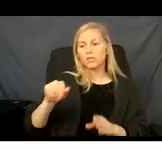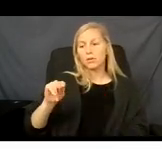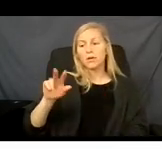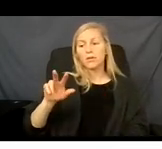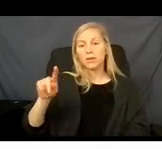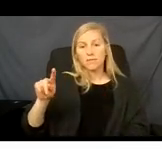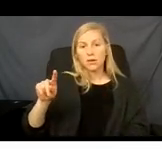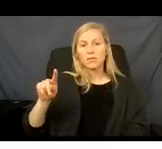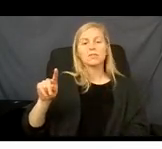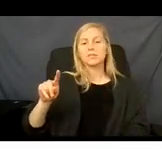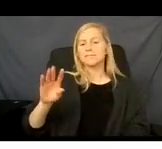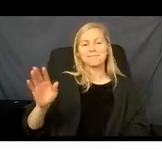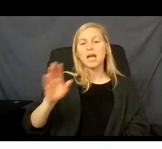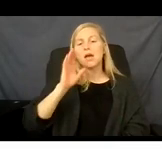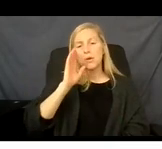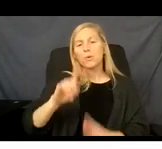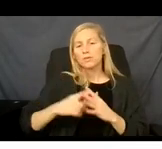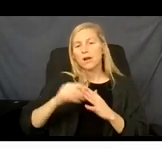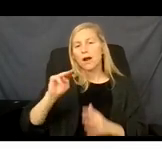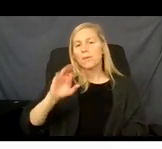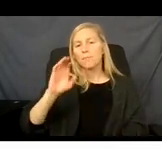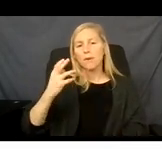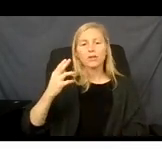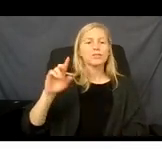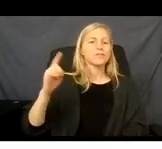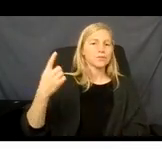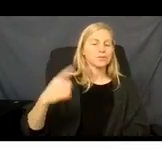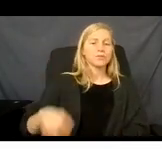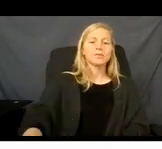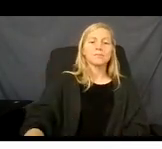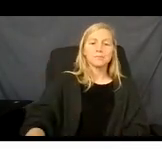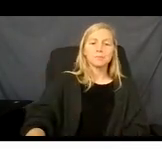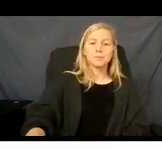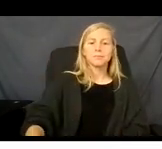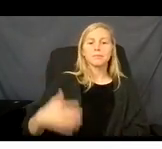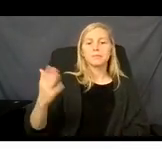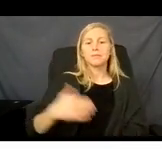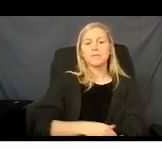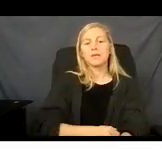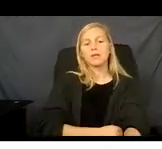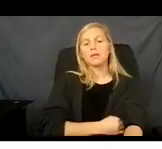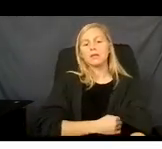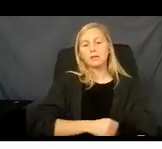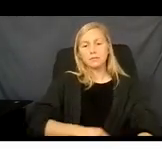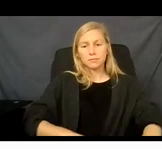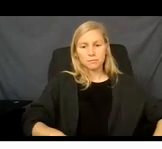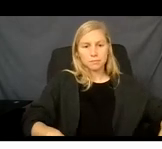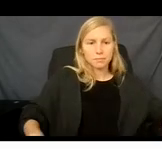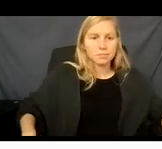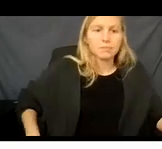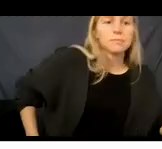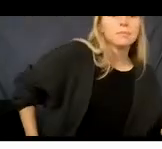coverage. And Medicaid on its own start from the beginning of the month of the application.